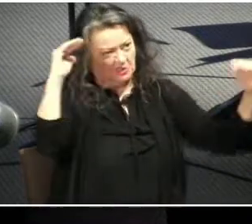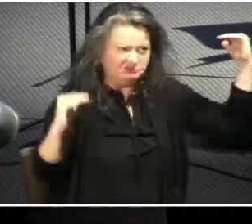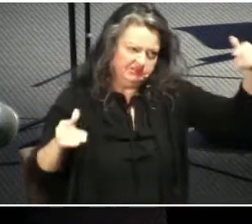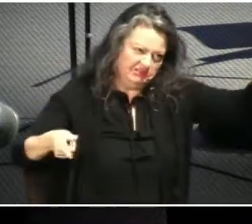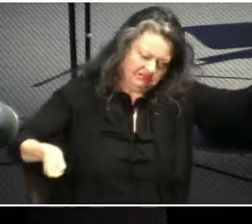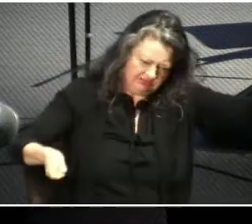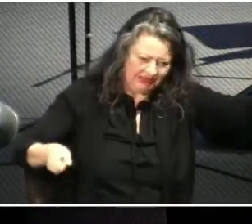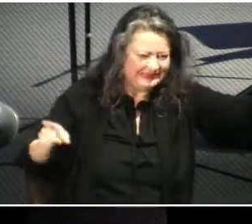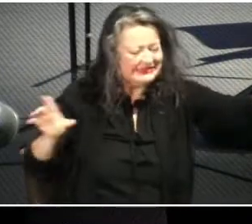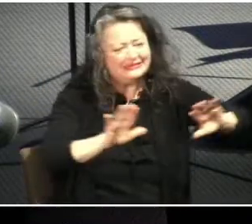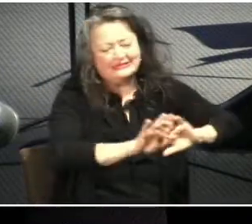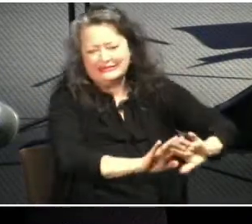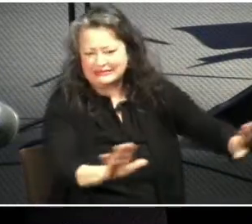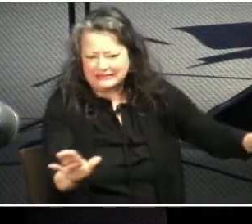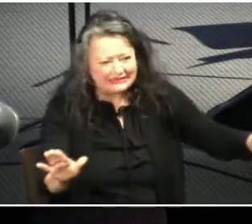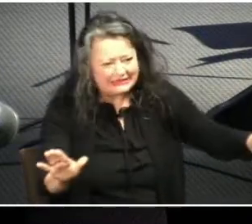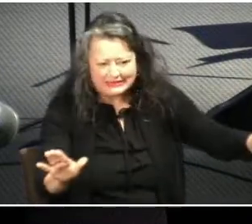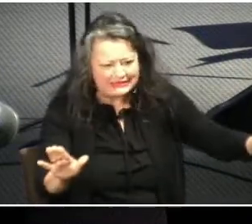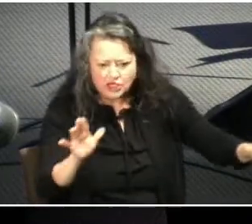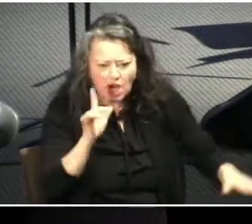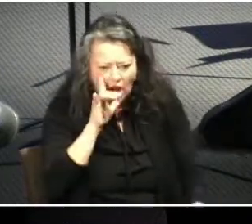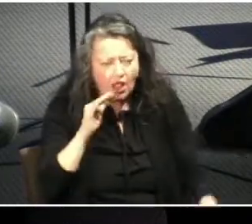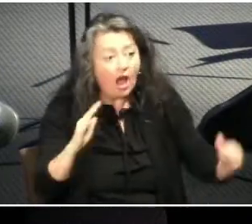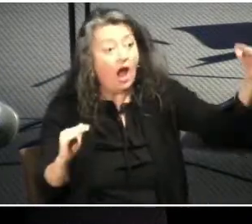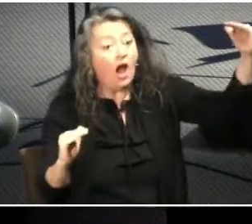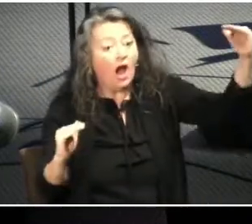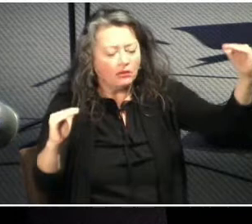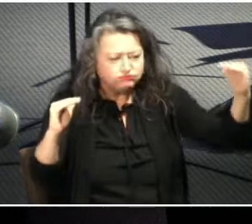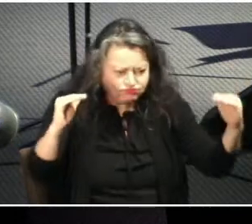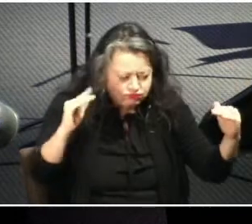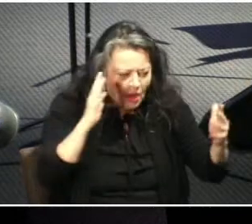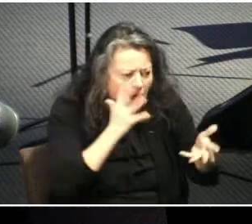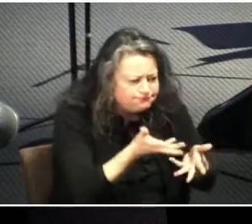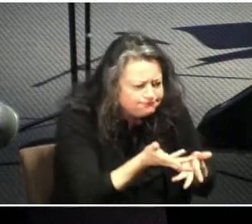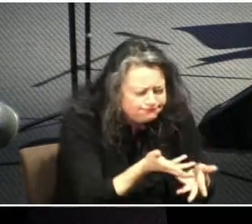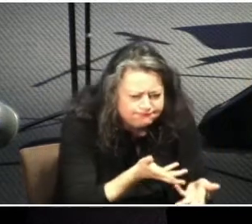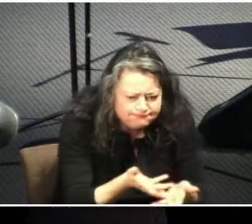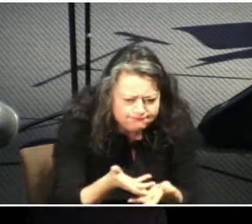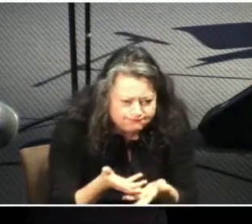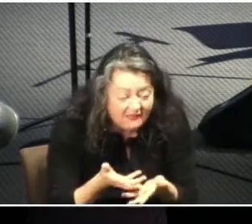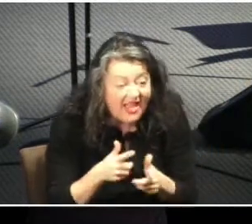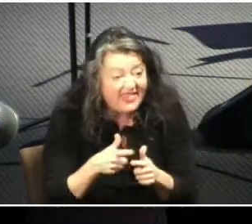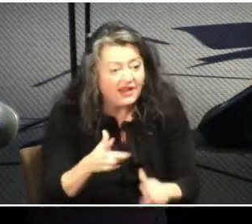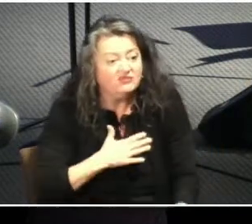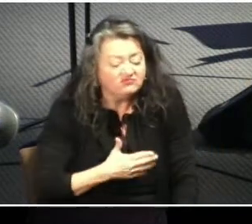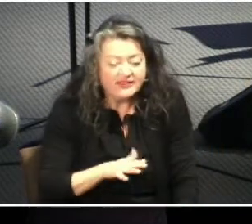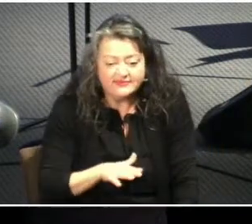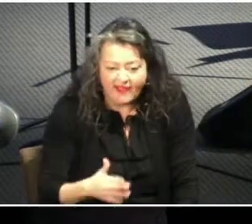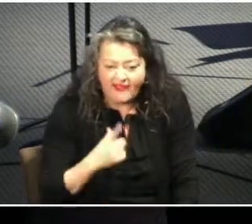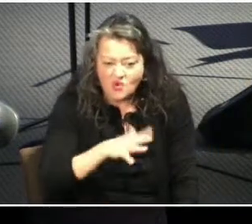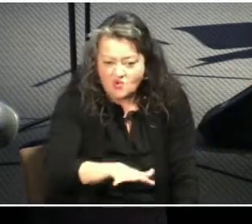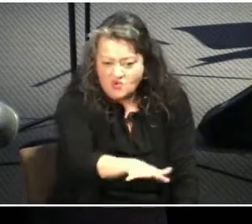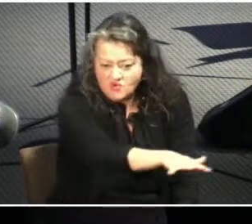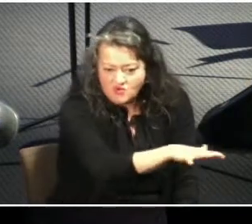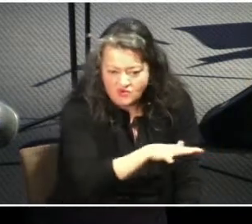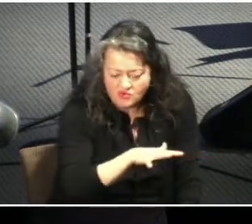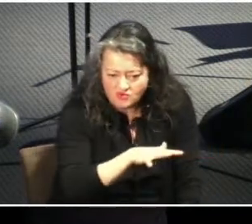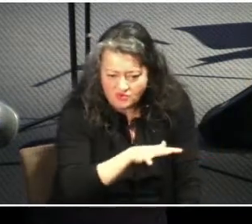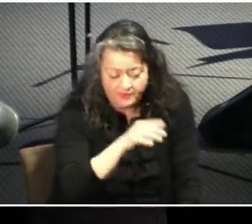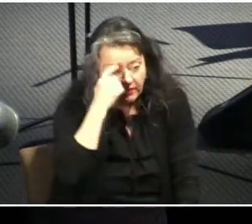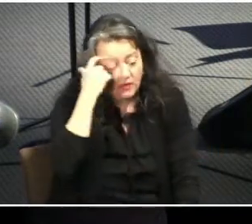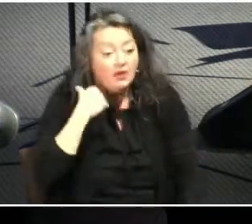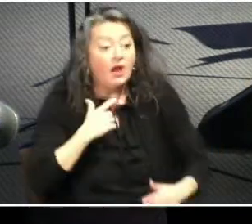leadership that was practiced in that day. But Jesus also shows that a healthy submission can be honoring